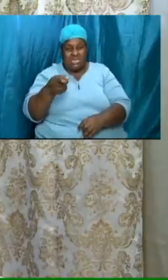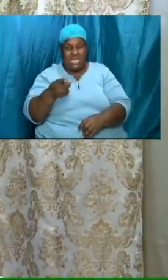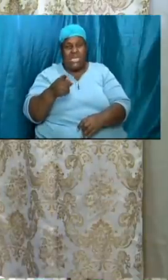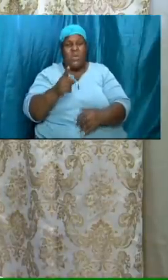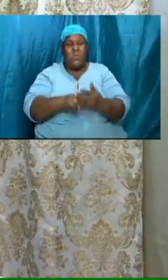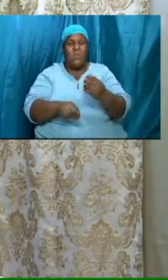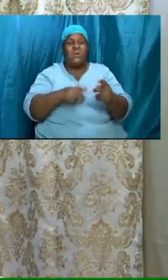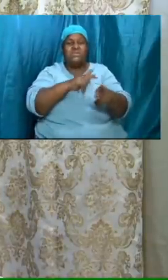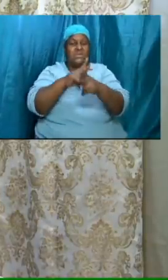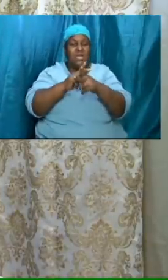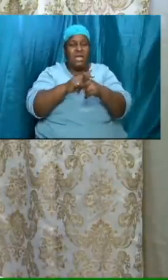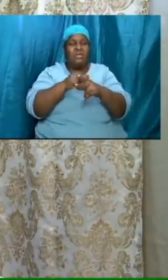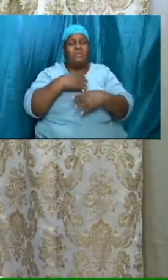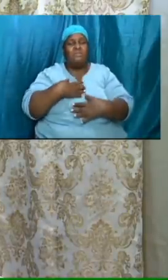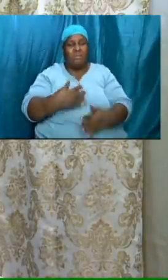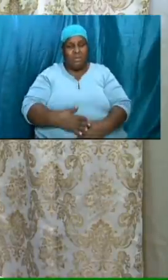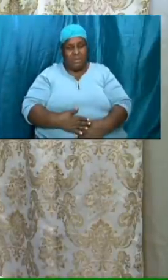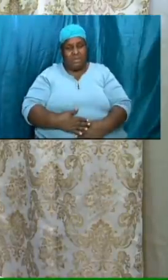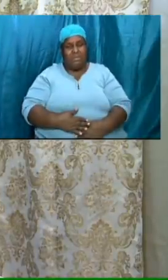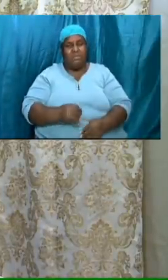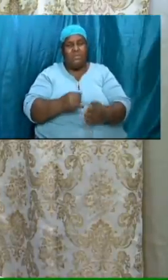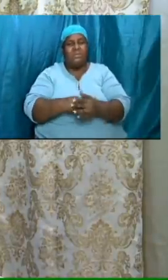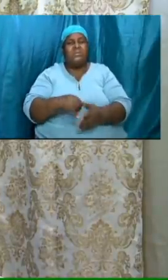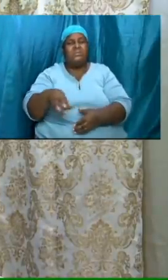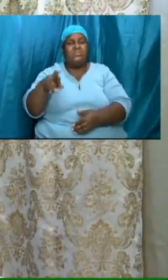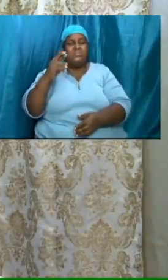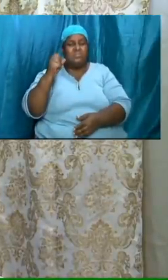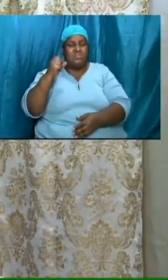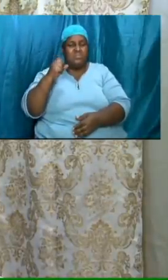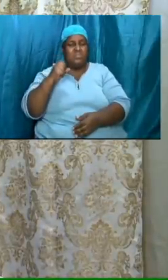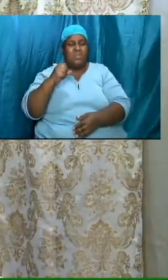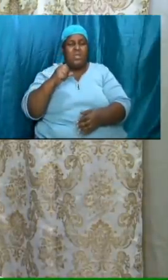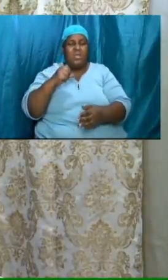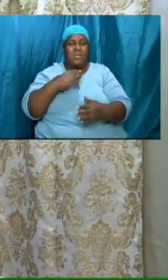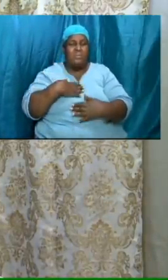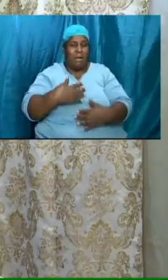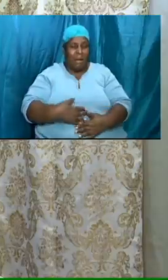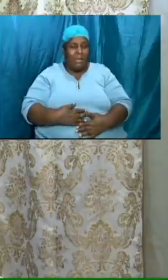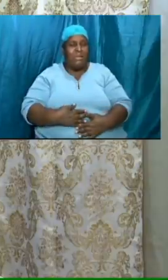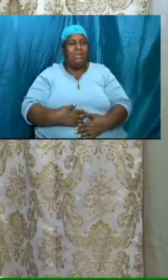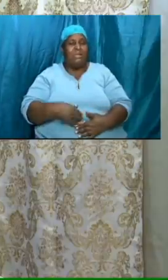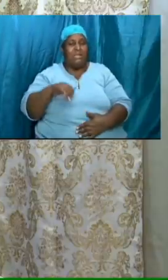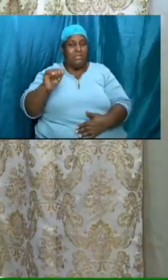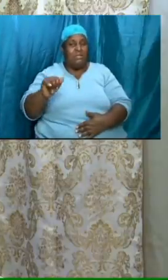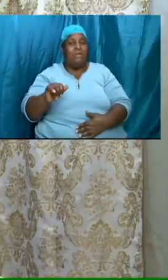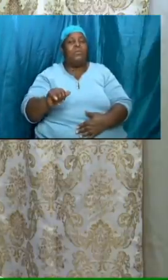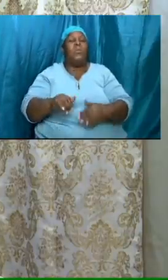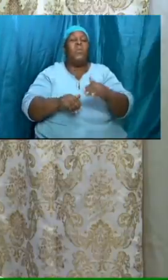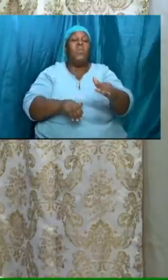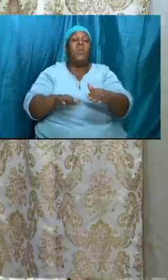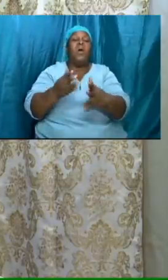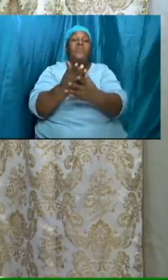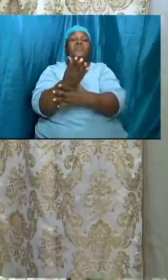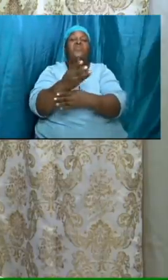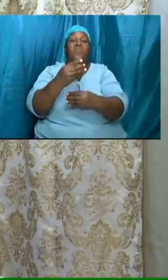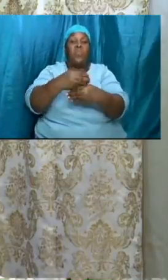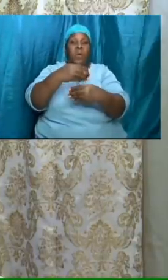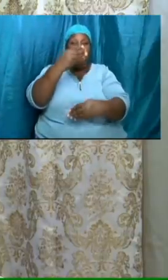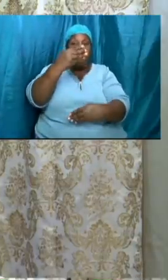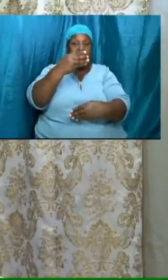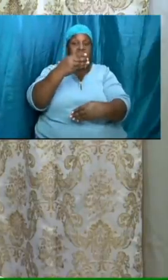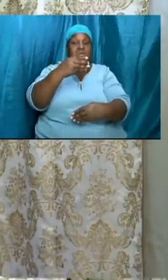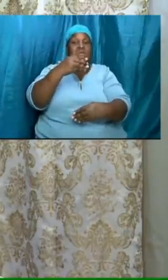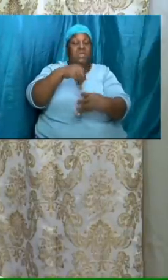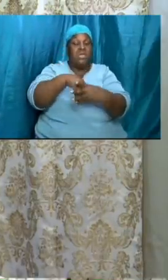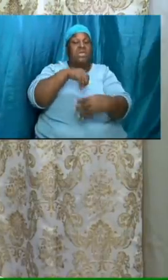body his was he could walk through the walls and be in the midst of the